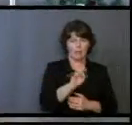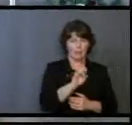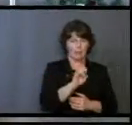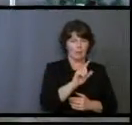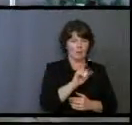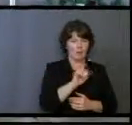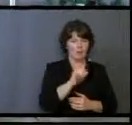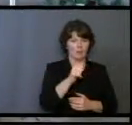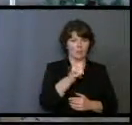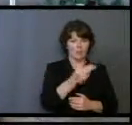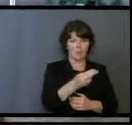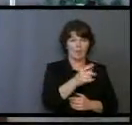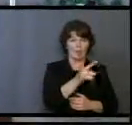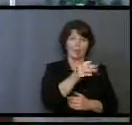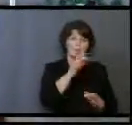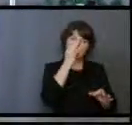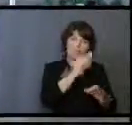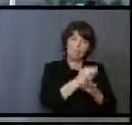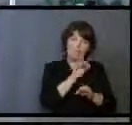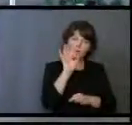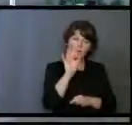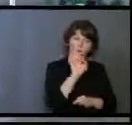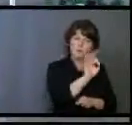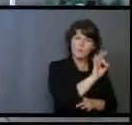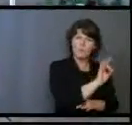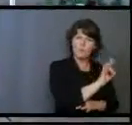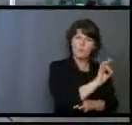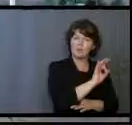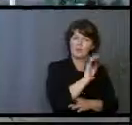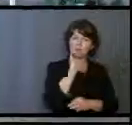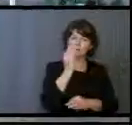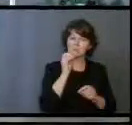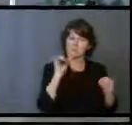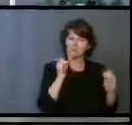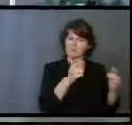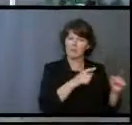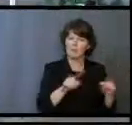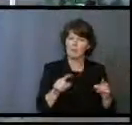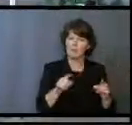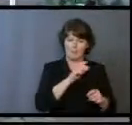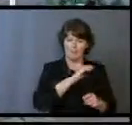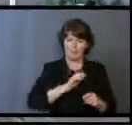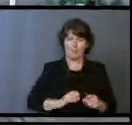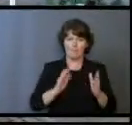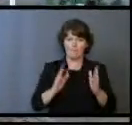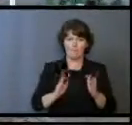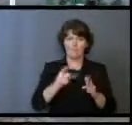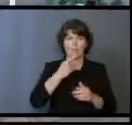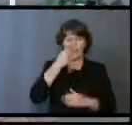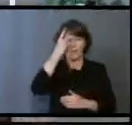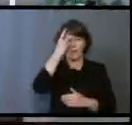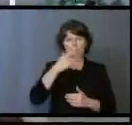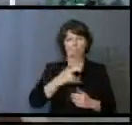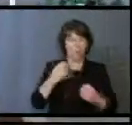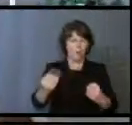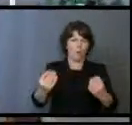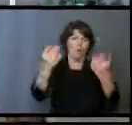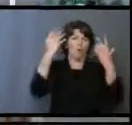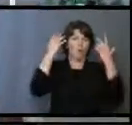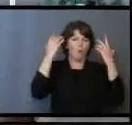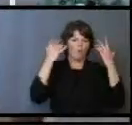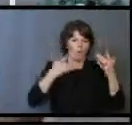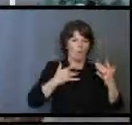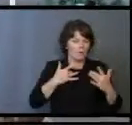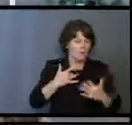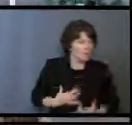Elijah faithfully preached the word and it seemed like nothing was happening. Christian parents have been overwhelmed with a deep sense